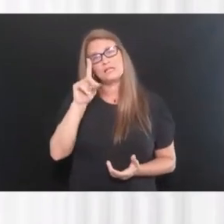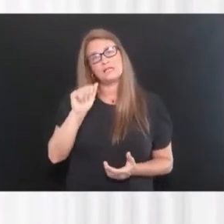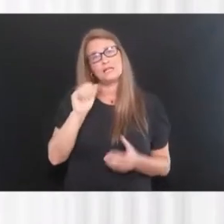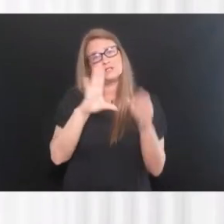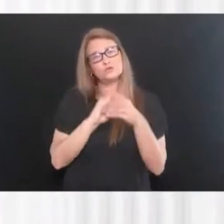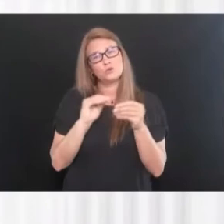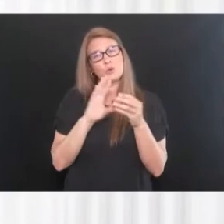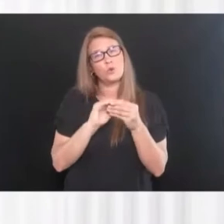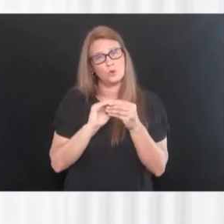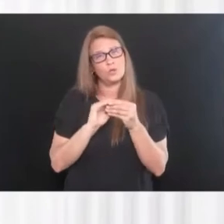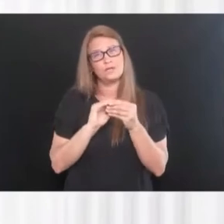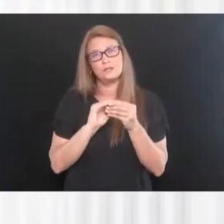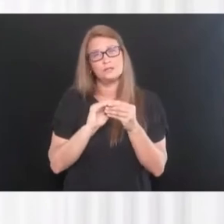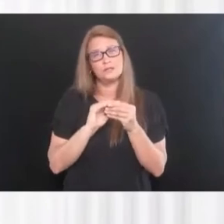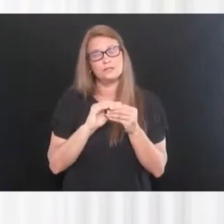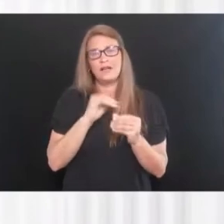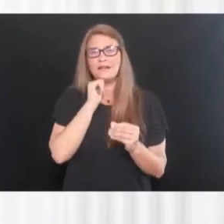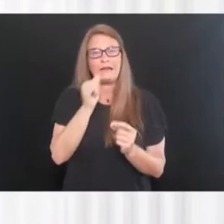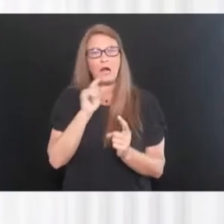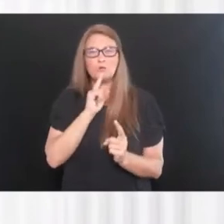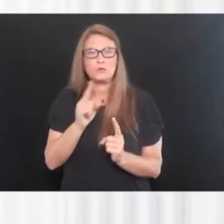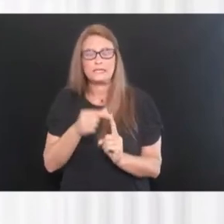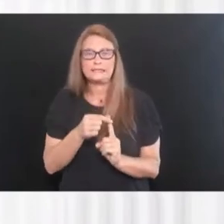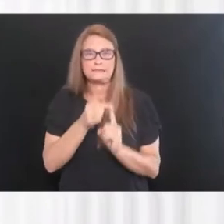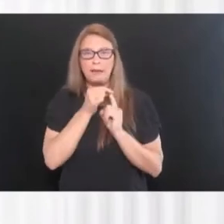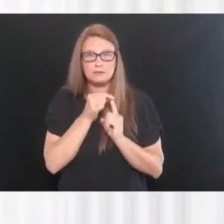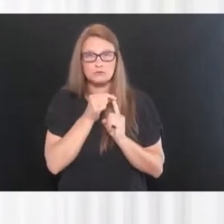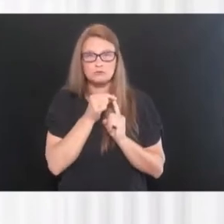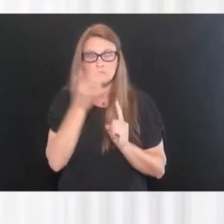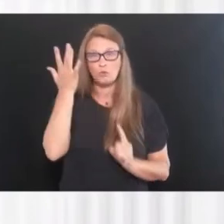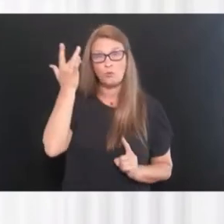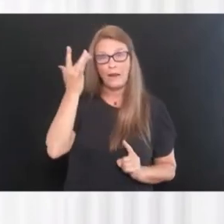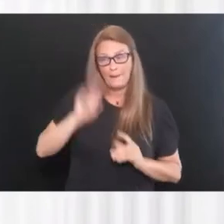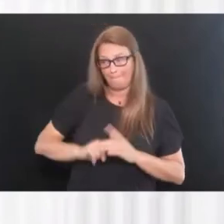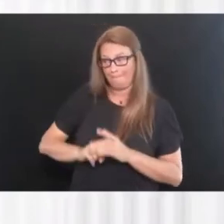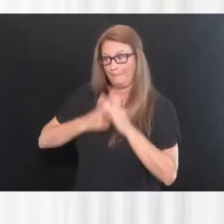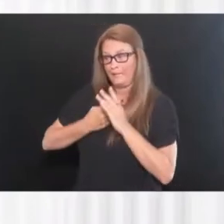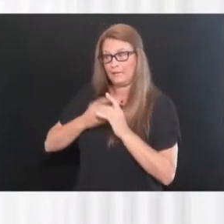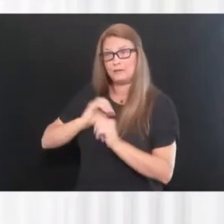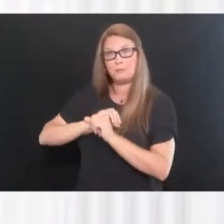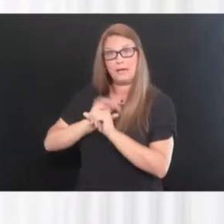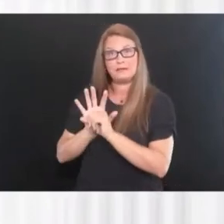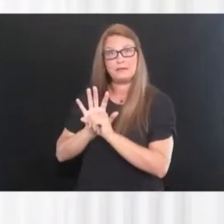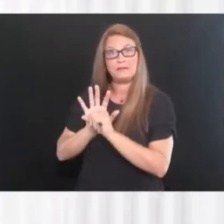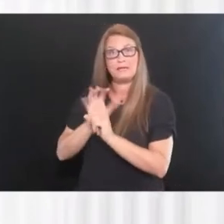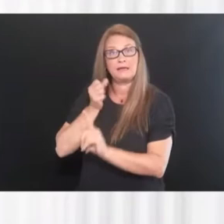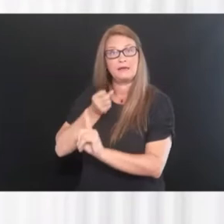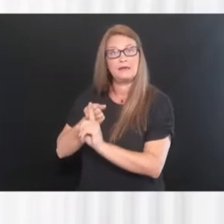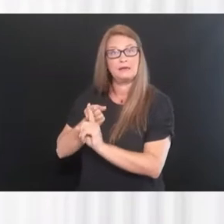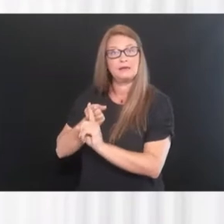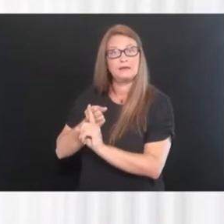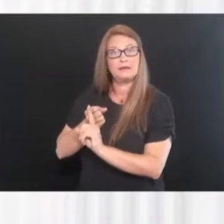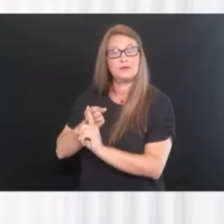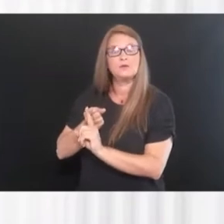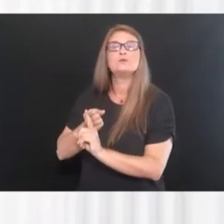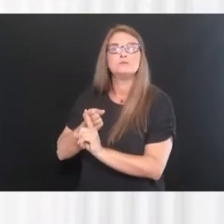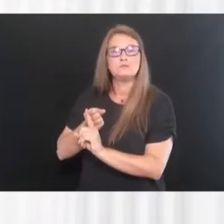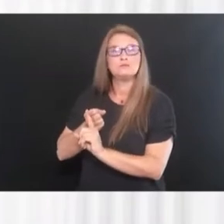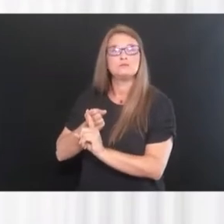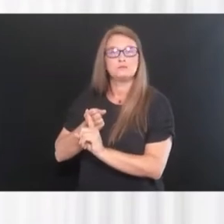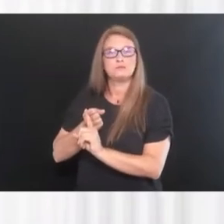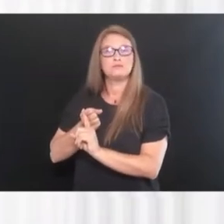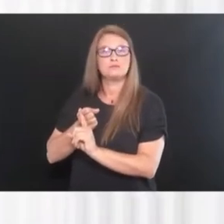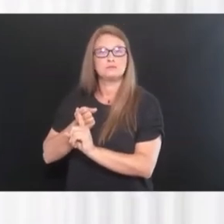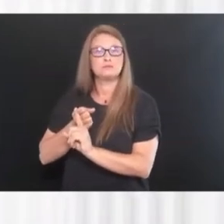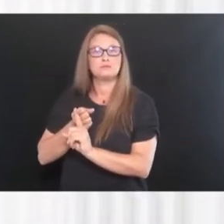is not unique since the beginning of this pandemic. Um, we've had to, as,